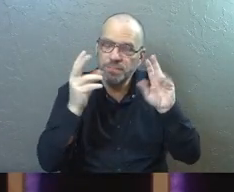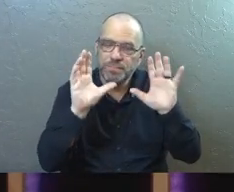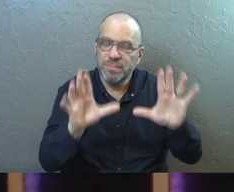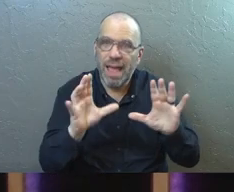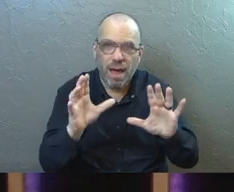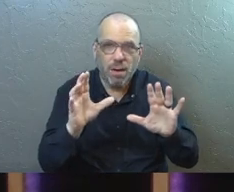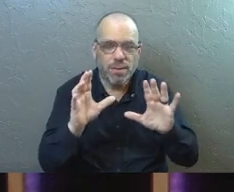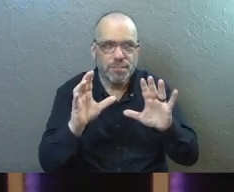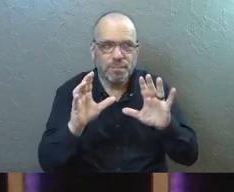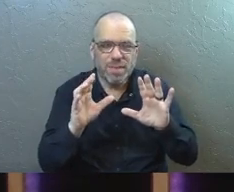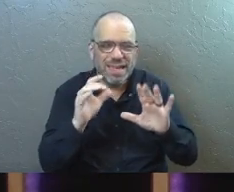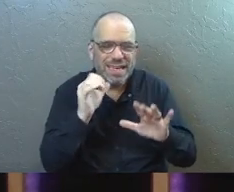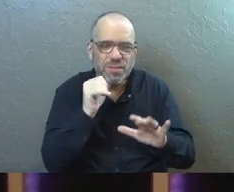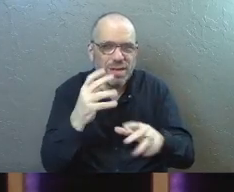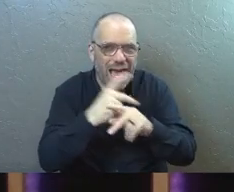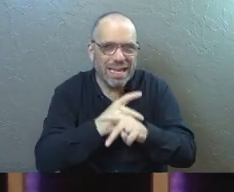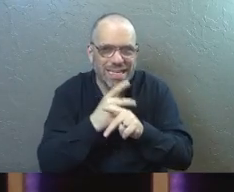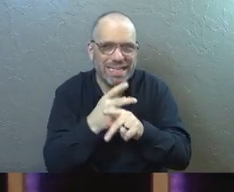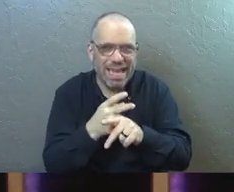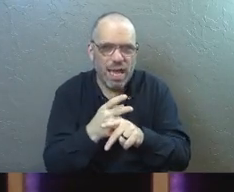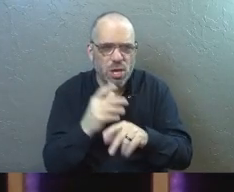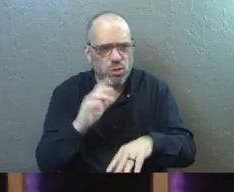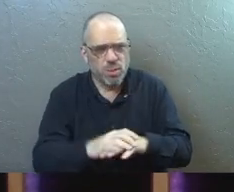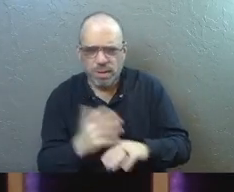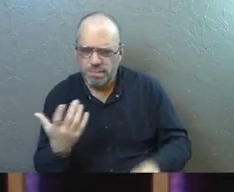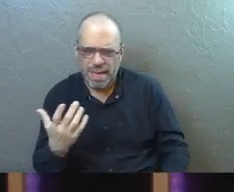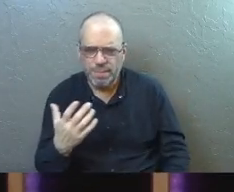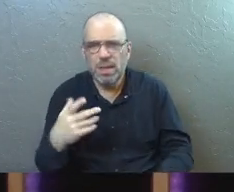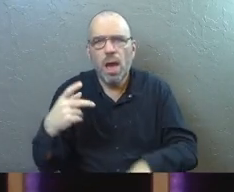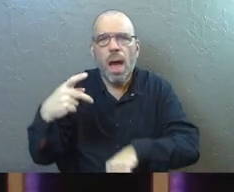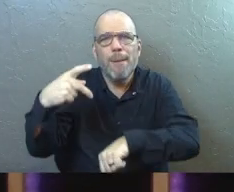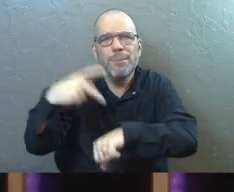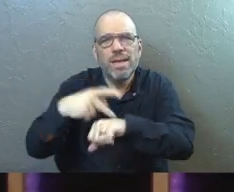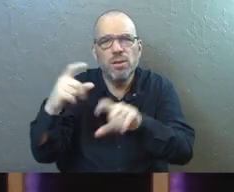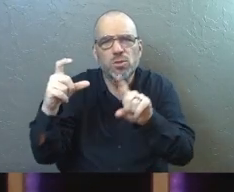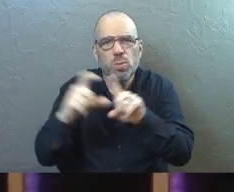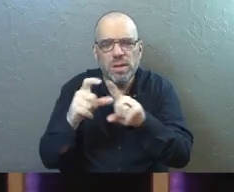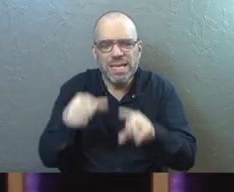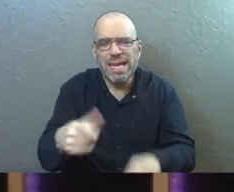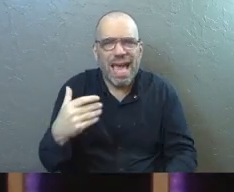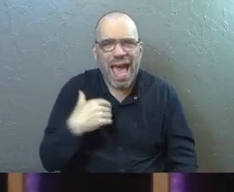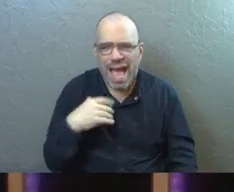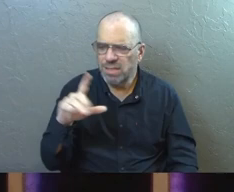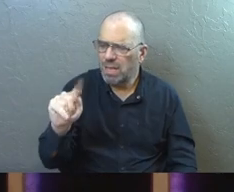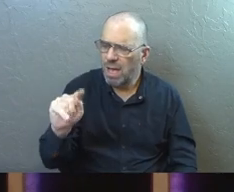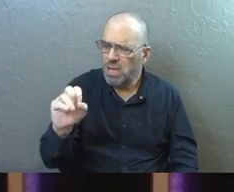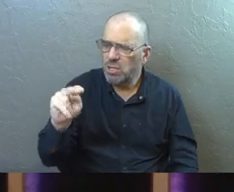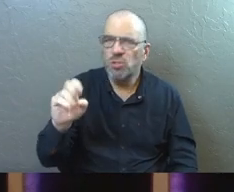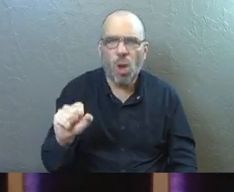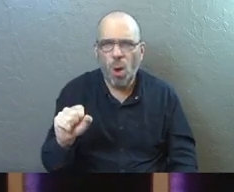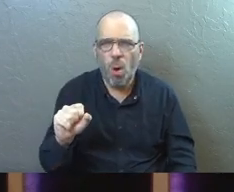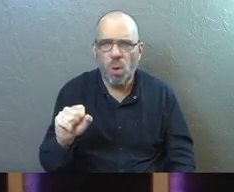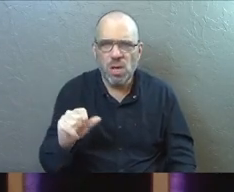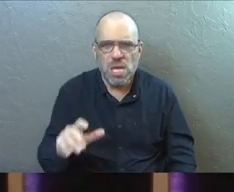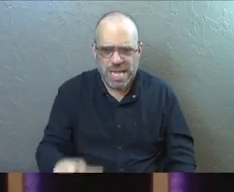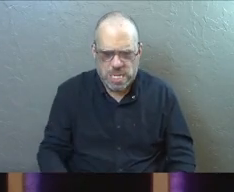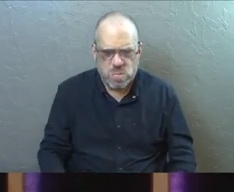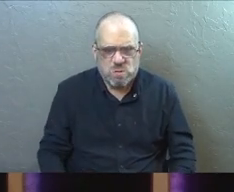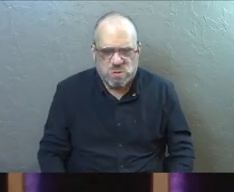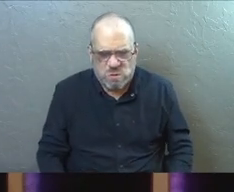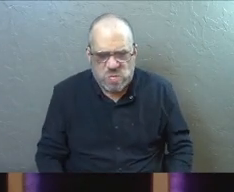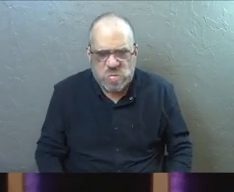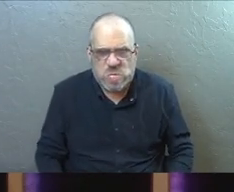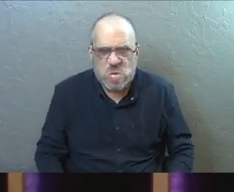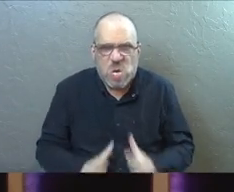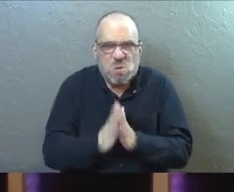to. If you're not careful, you will put tone into Peter's words when he says the words that he says. You'll put motive